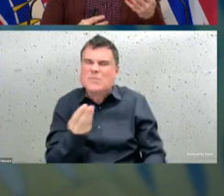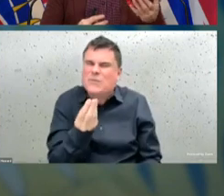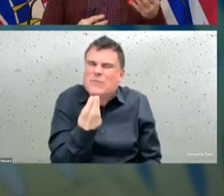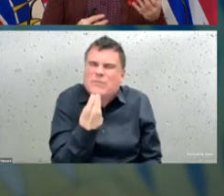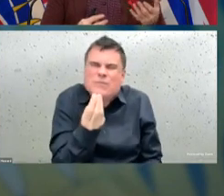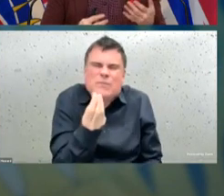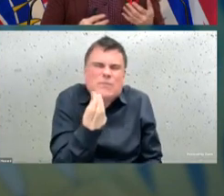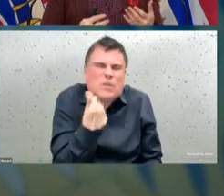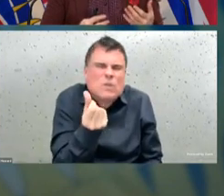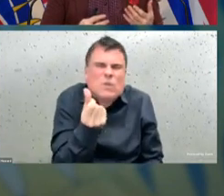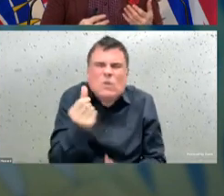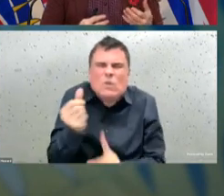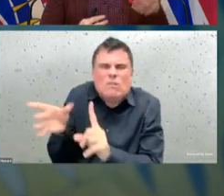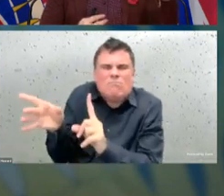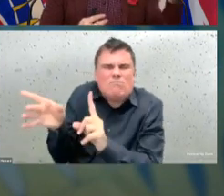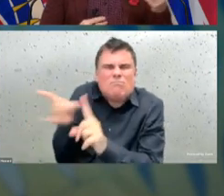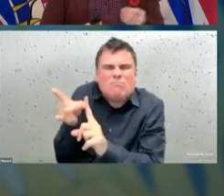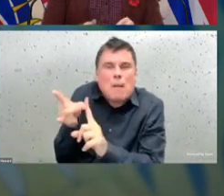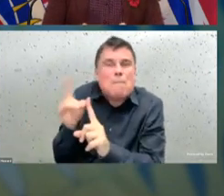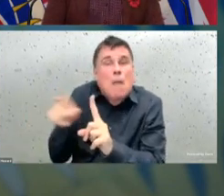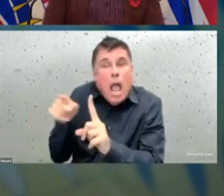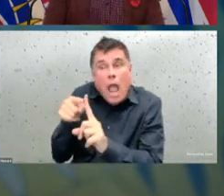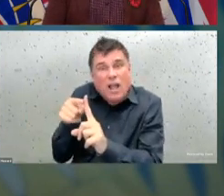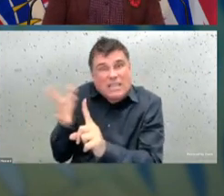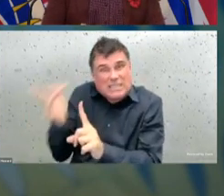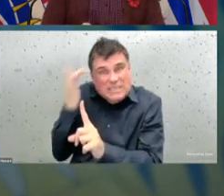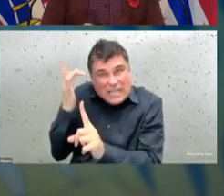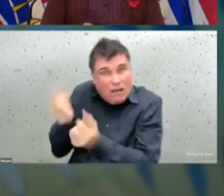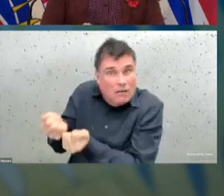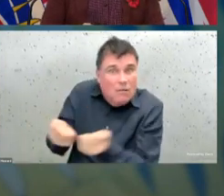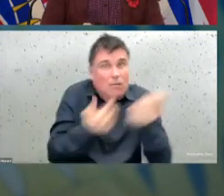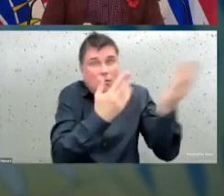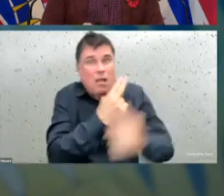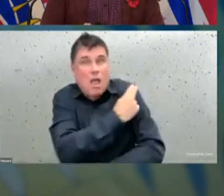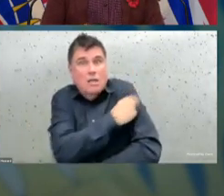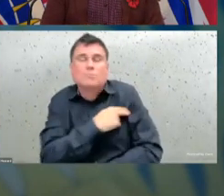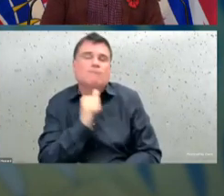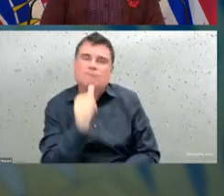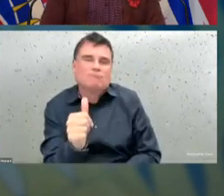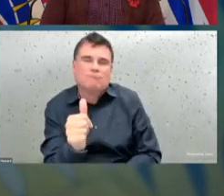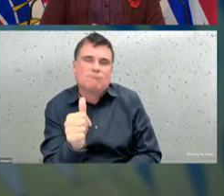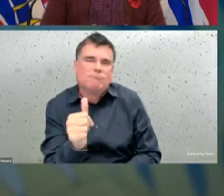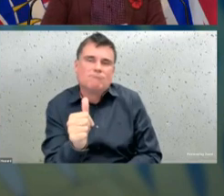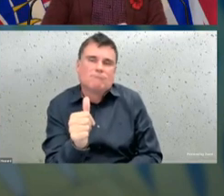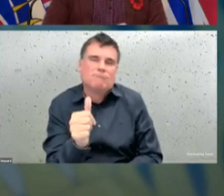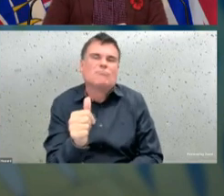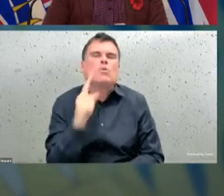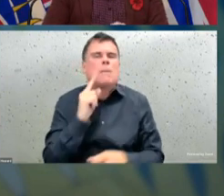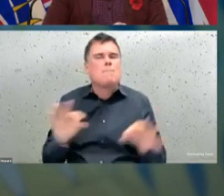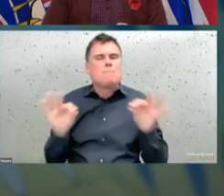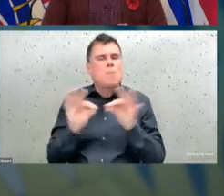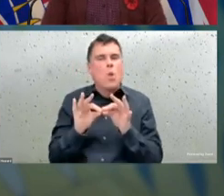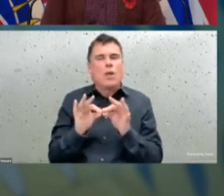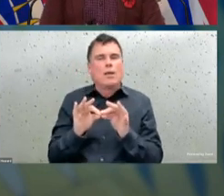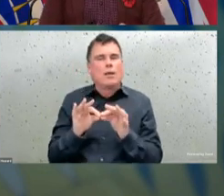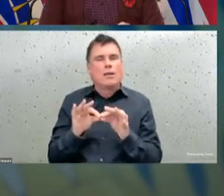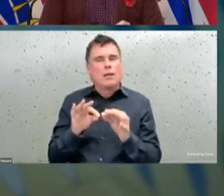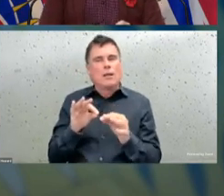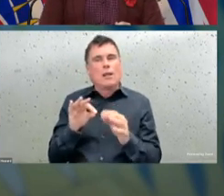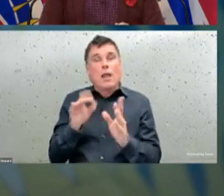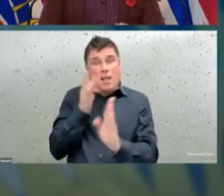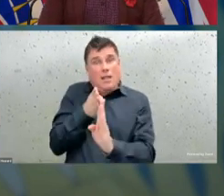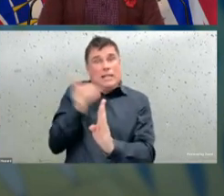vaccines are now becoming available for the younger age group as well. And this is just to